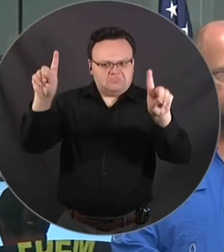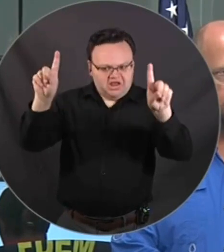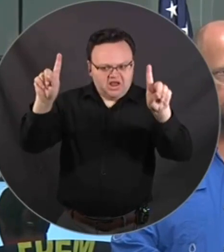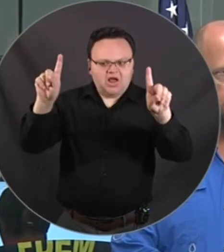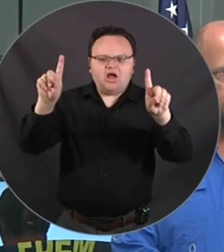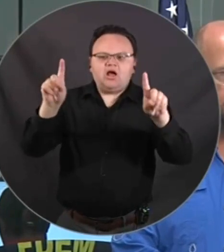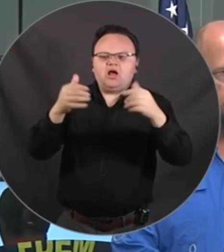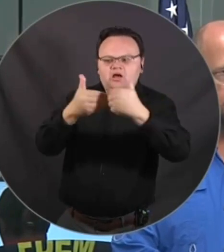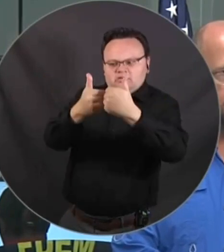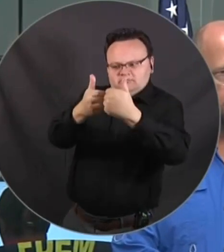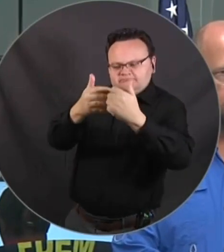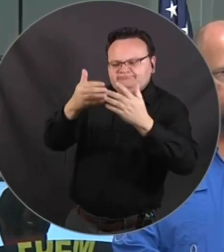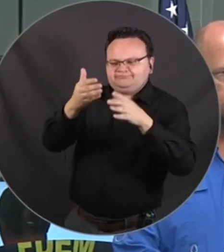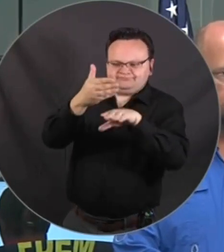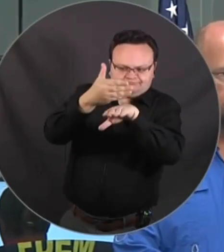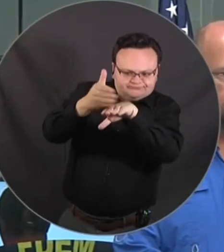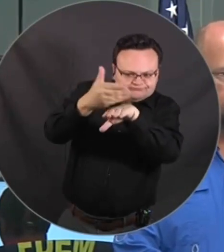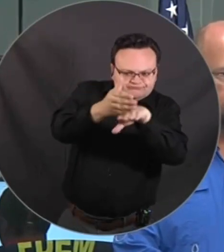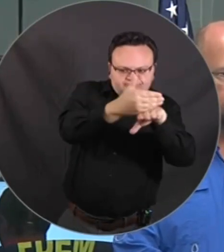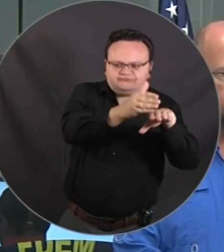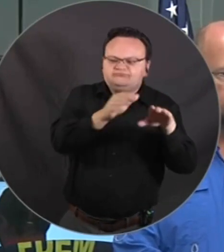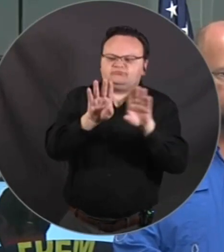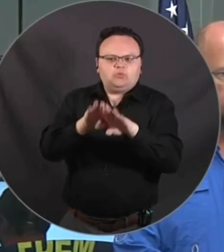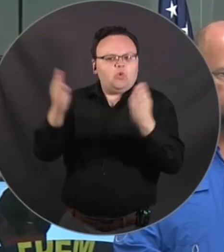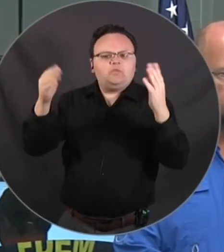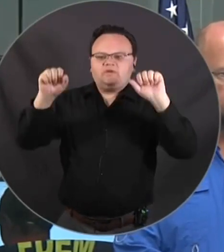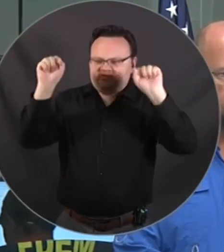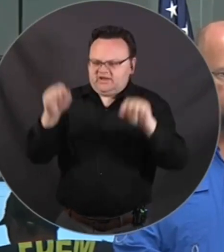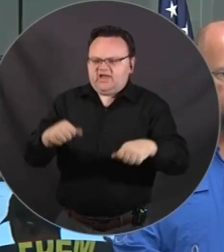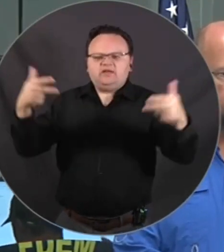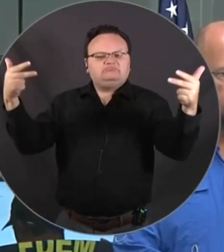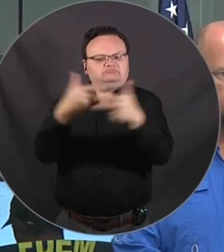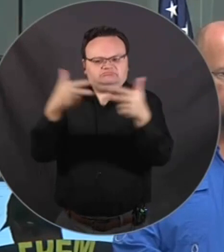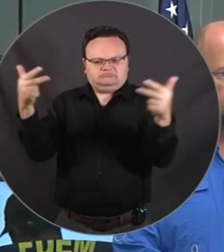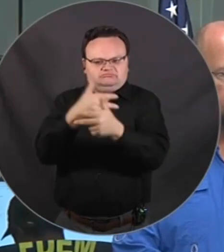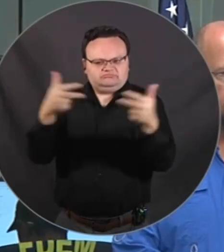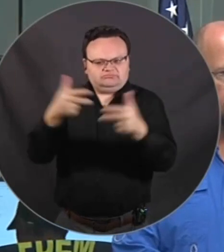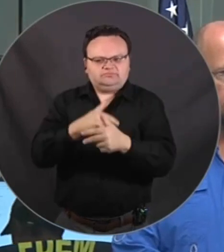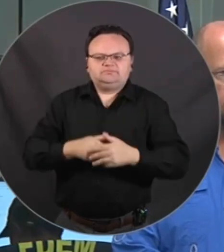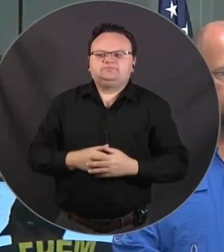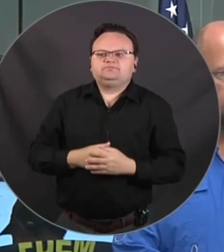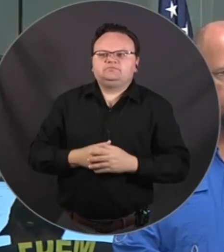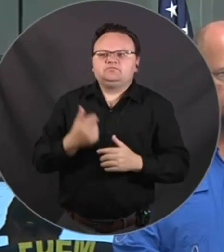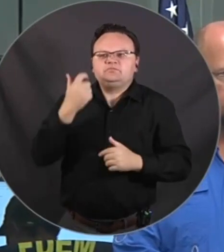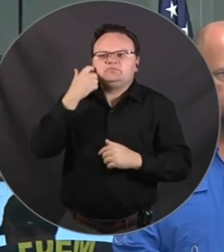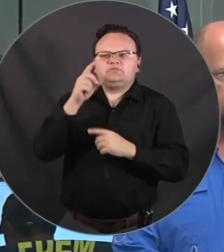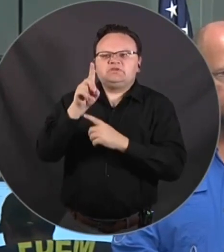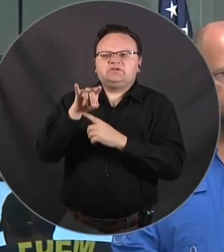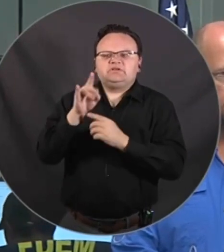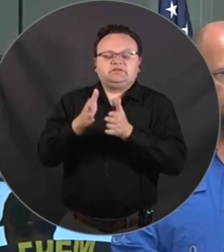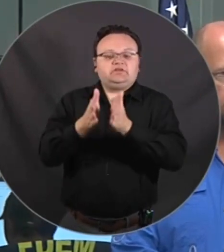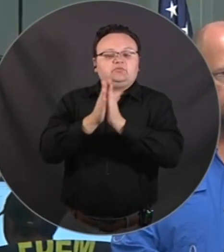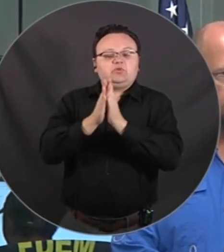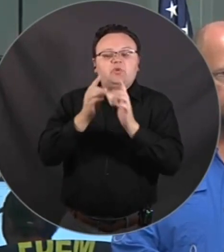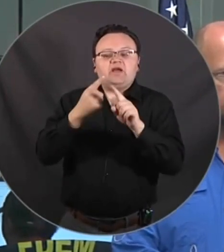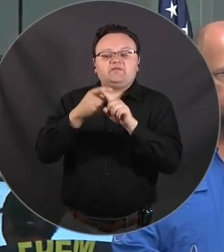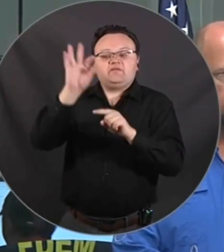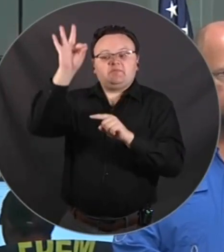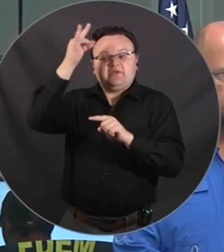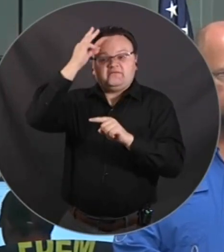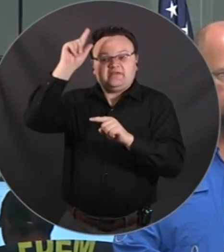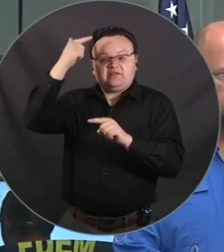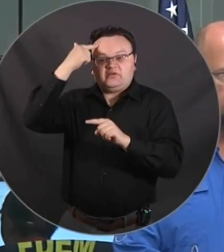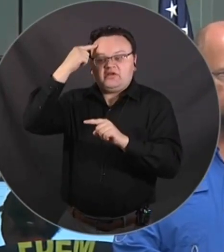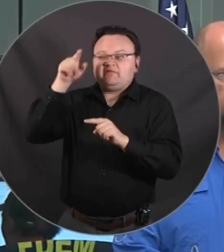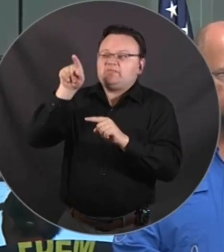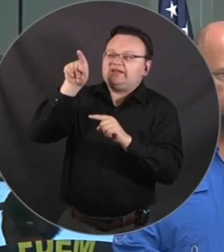last night and so that is open today going forward. We have requested from the federal government a major